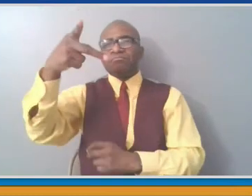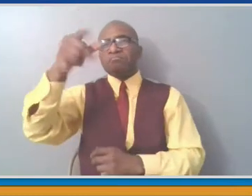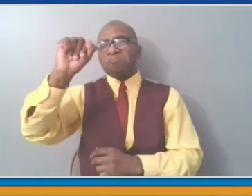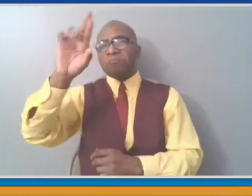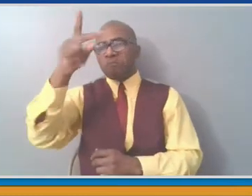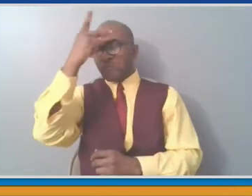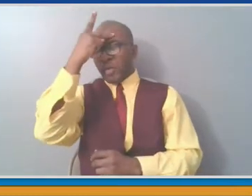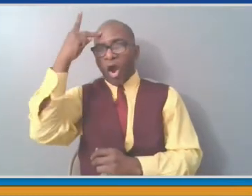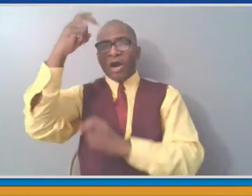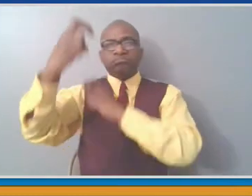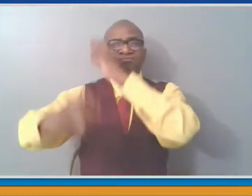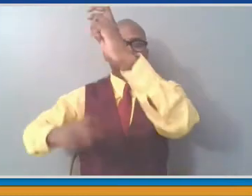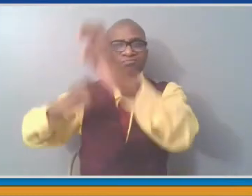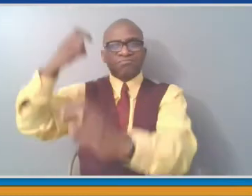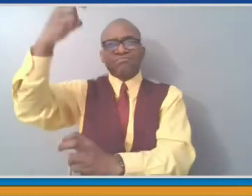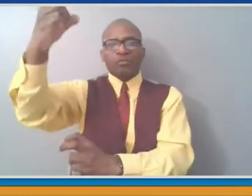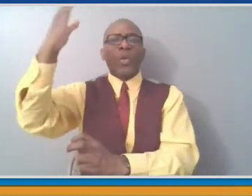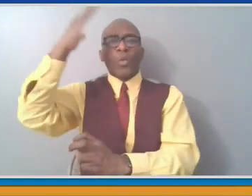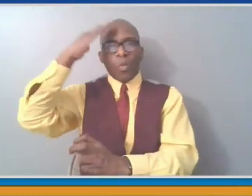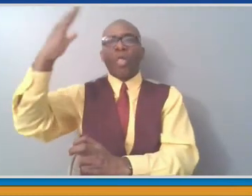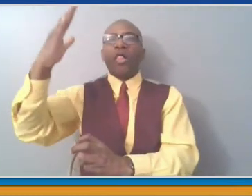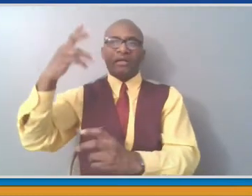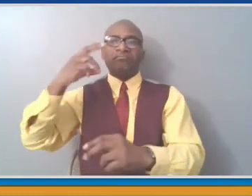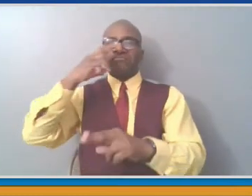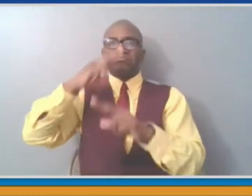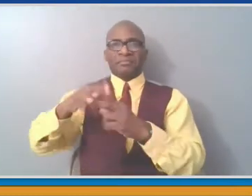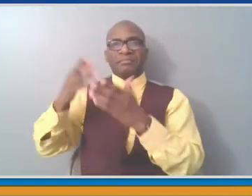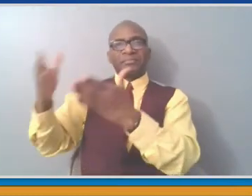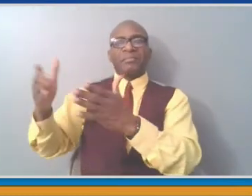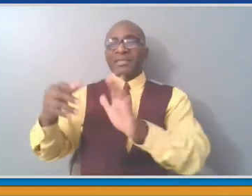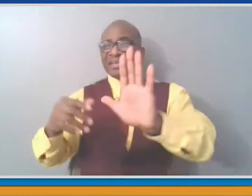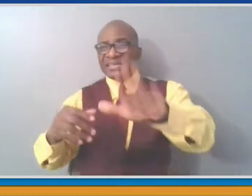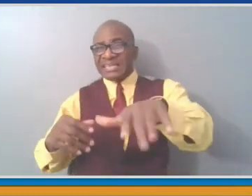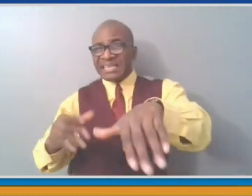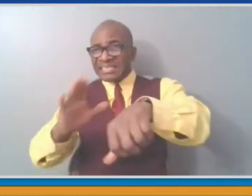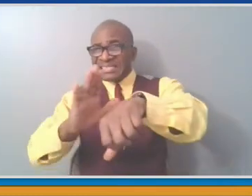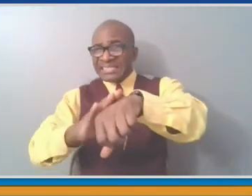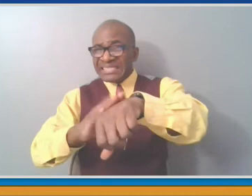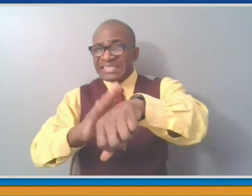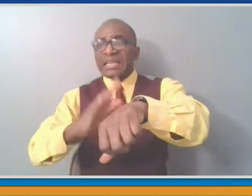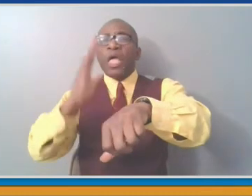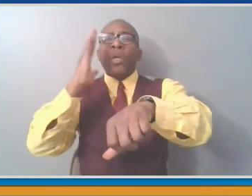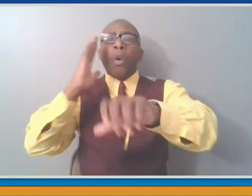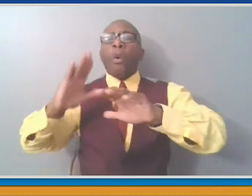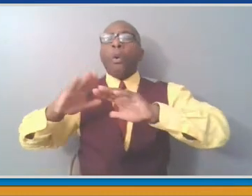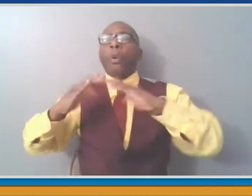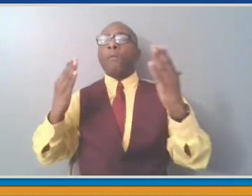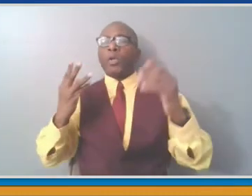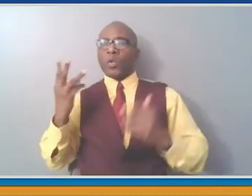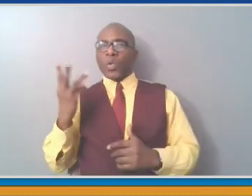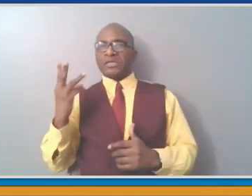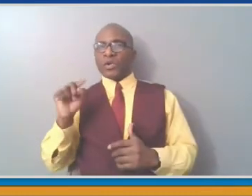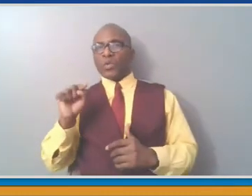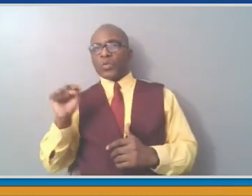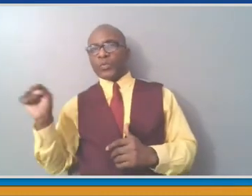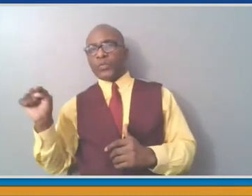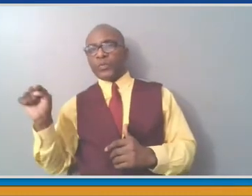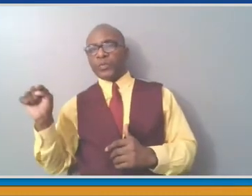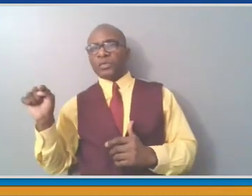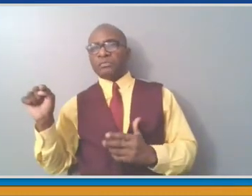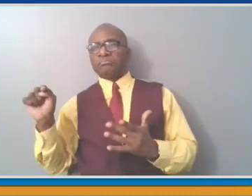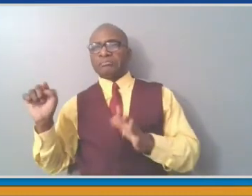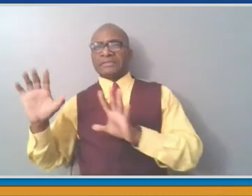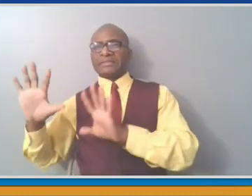Thursdays, Fridays, Saturdays, and Sundays all throughout the months of July and August. It will be open on July